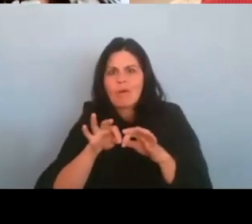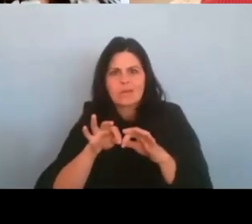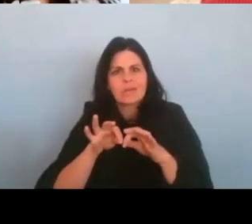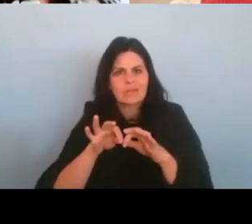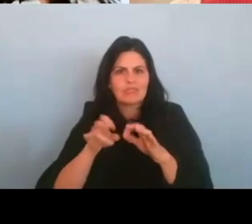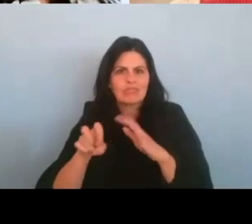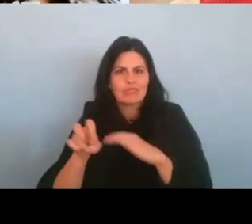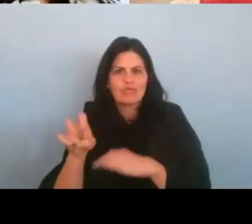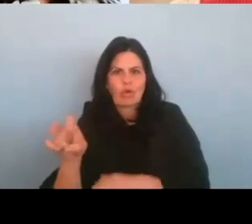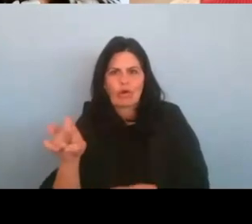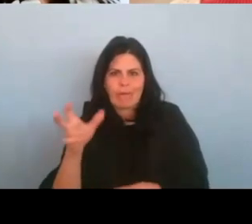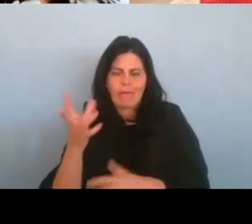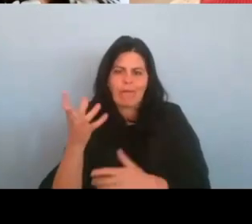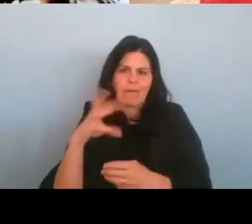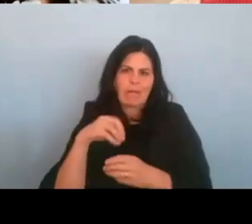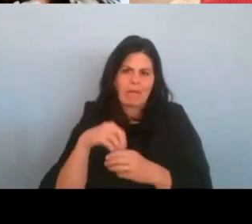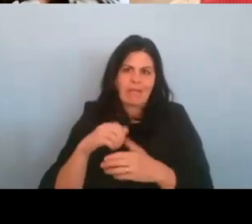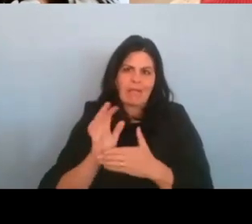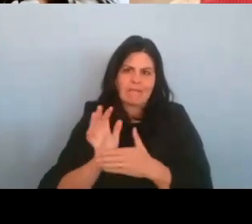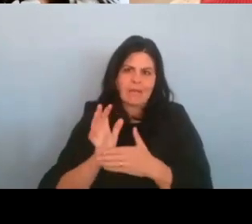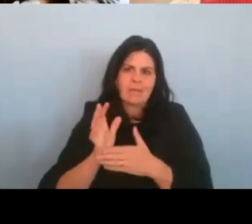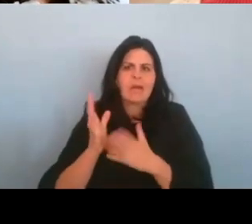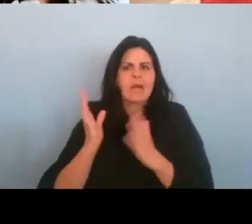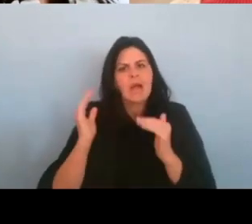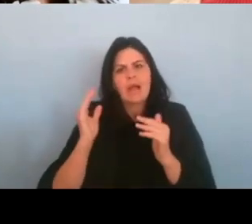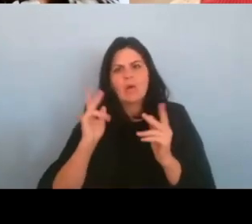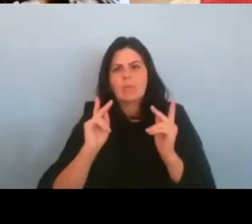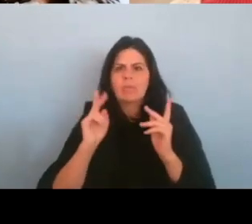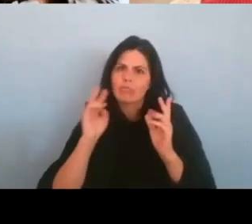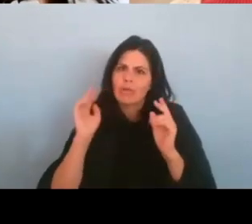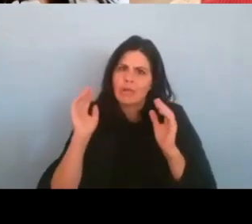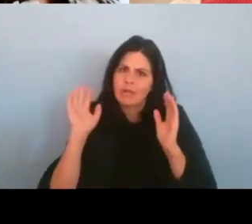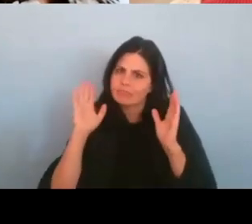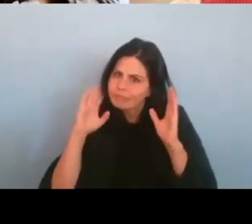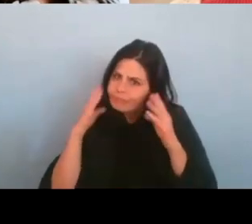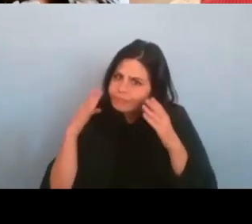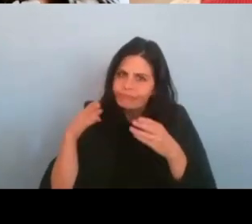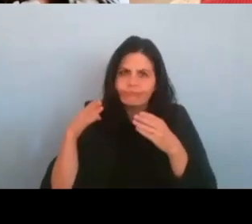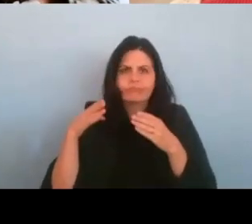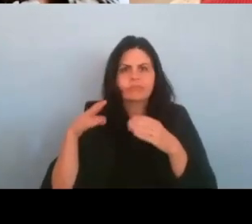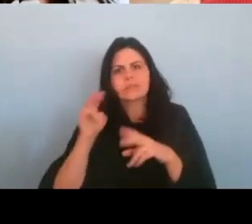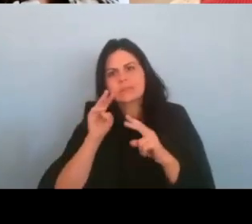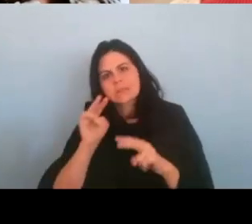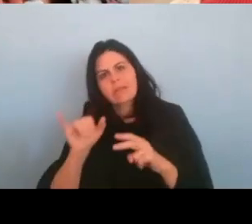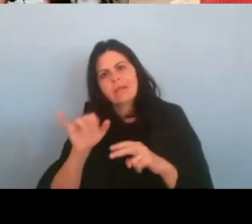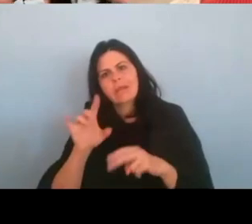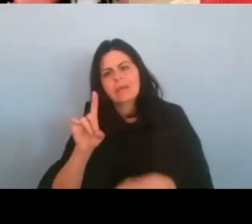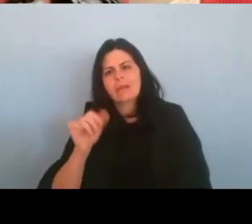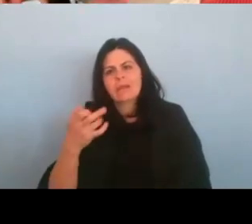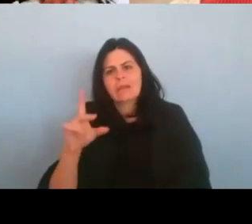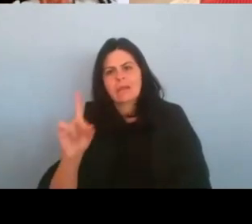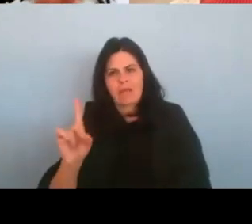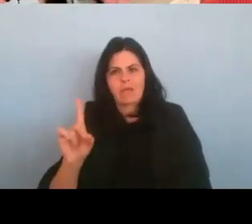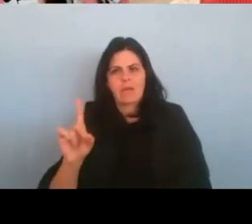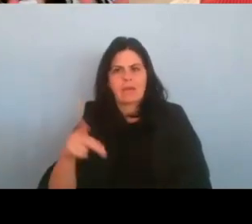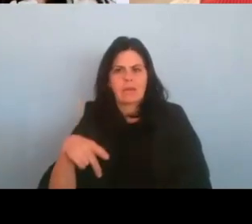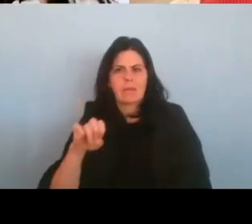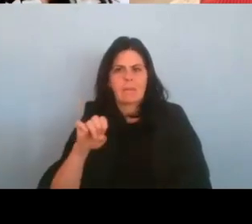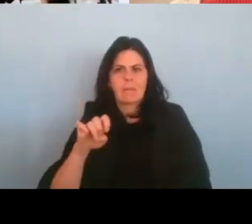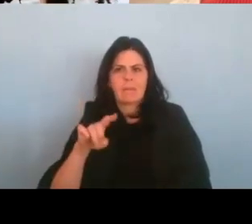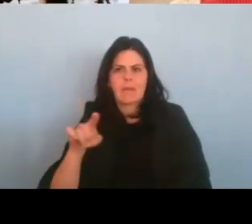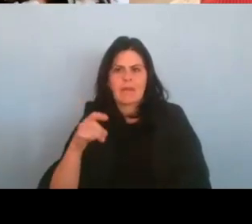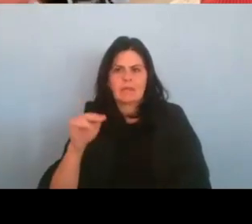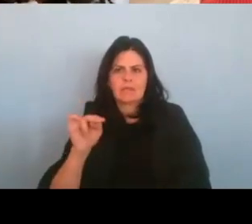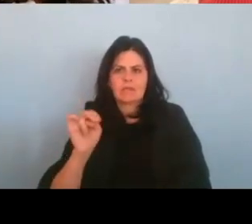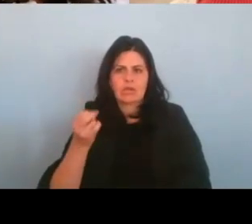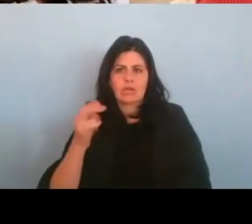that, um, I hope people center on that because it's, it's really, um, David Pepsner. Well, everybody was wonderful.